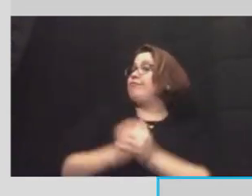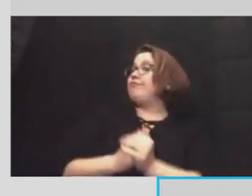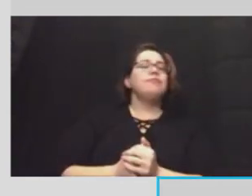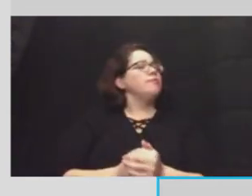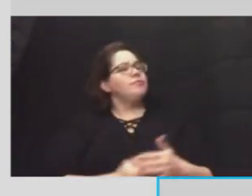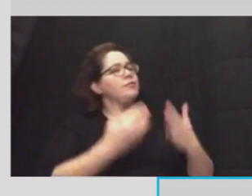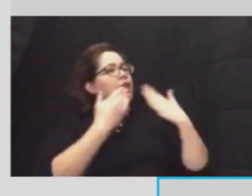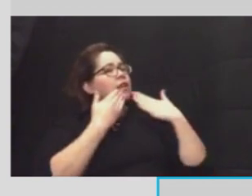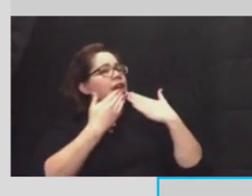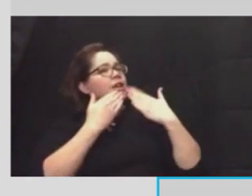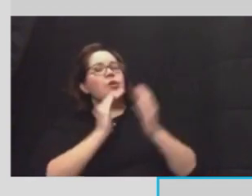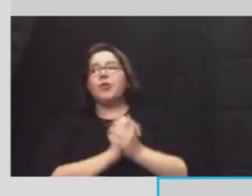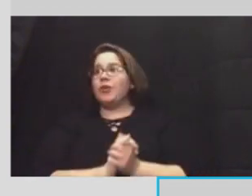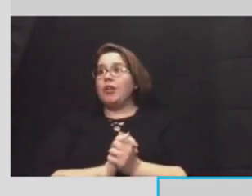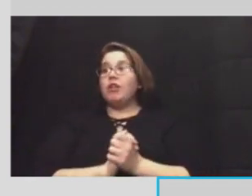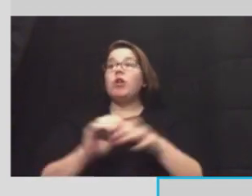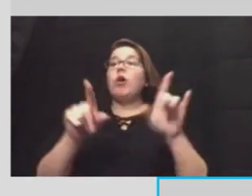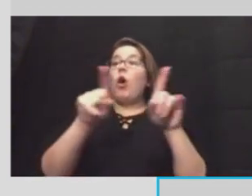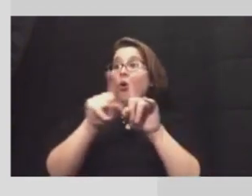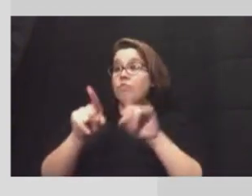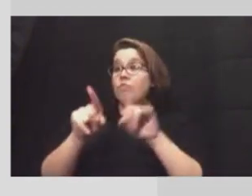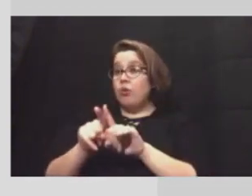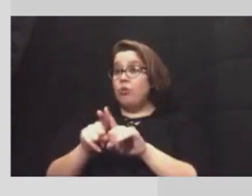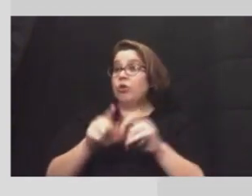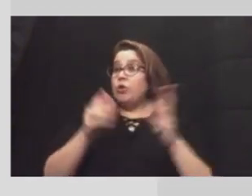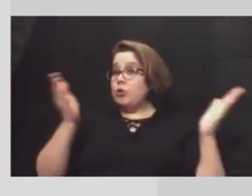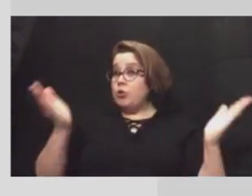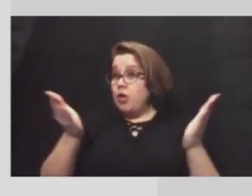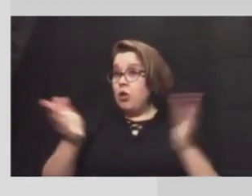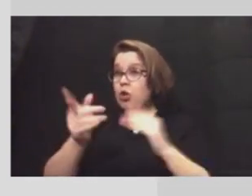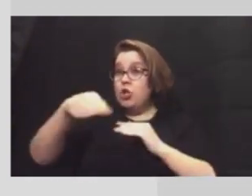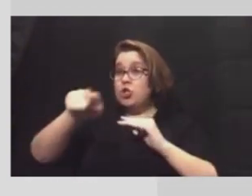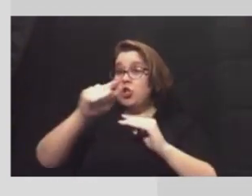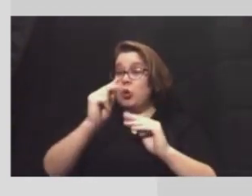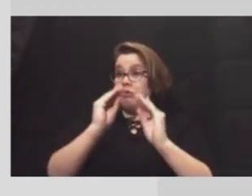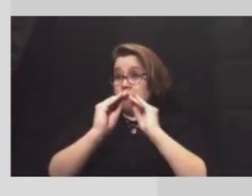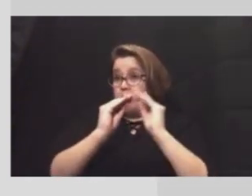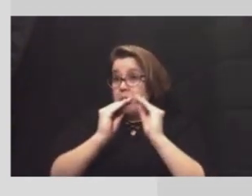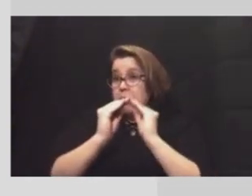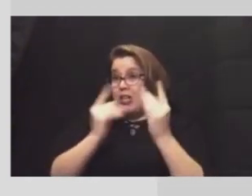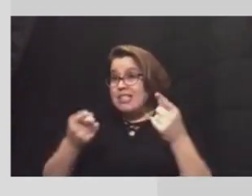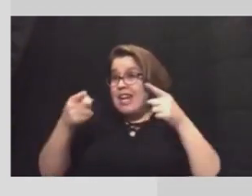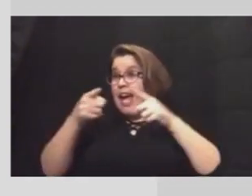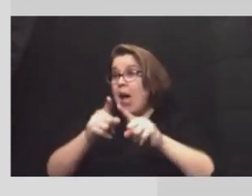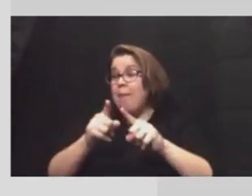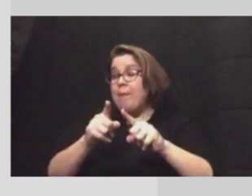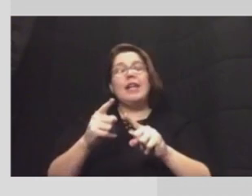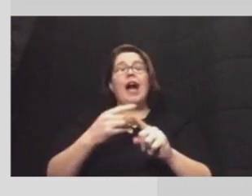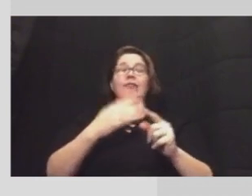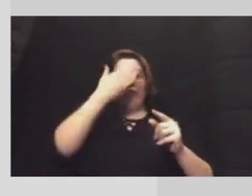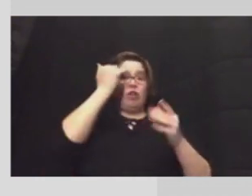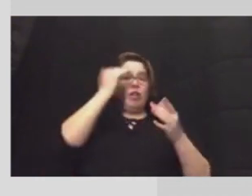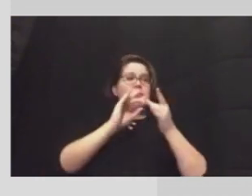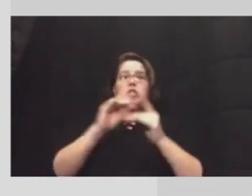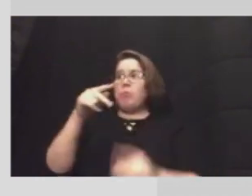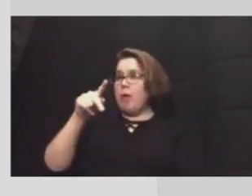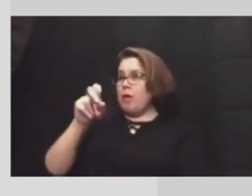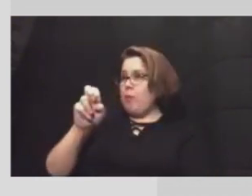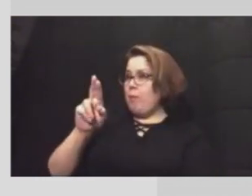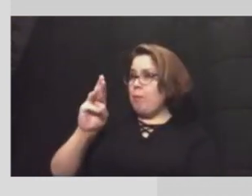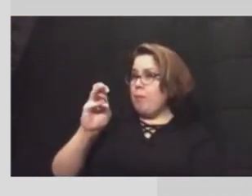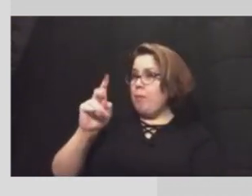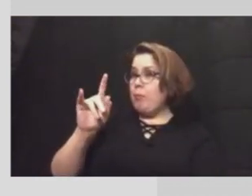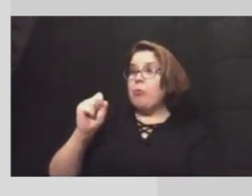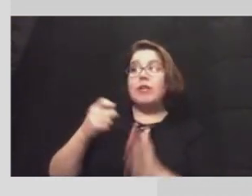Thank you very much, Judge. And also to encourage those repairs to happen, I didn't mention, but permits that are required